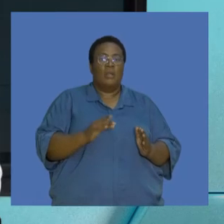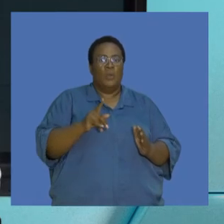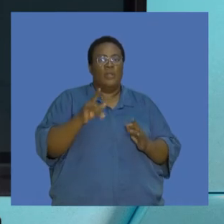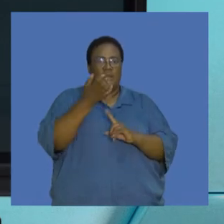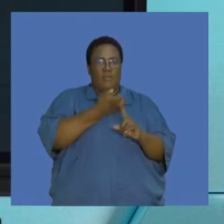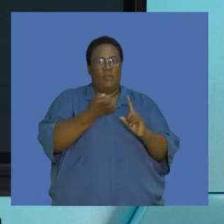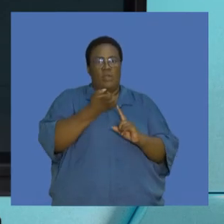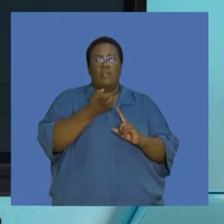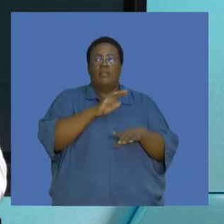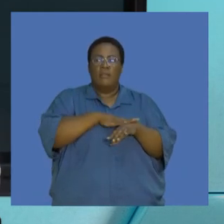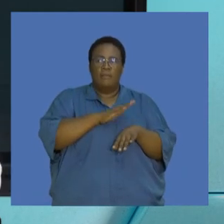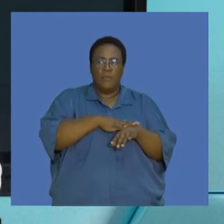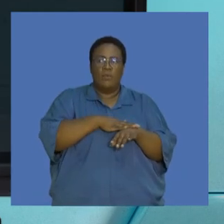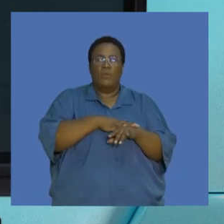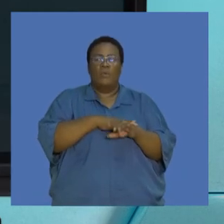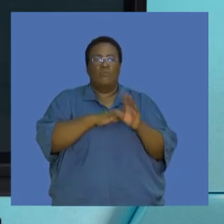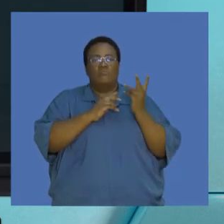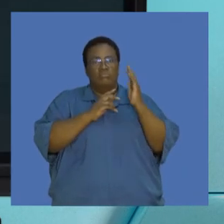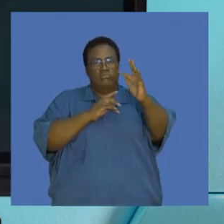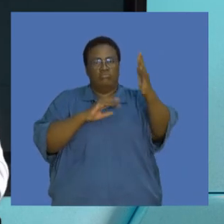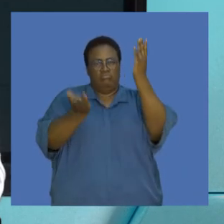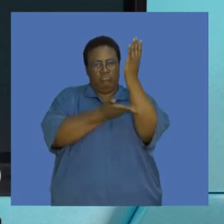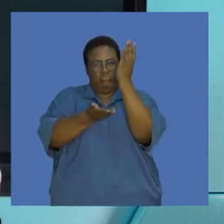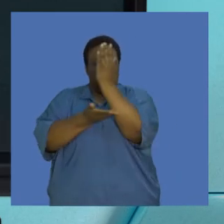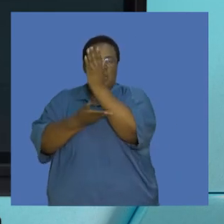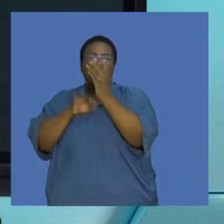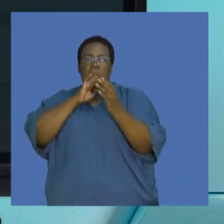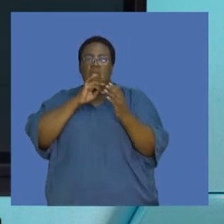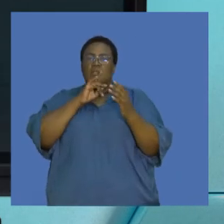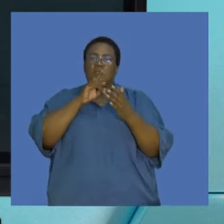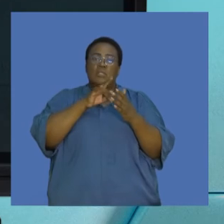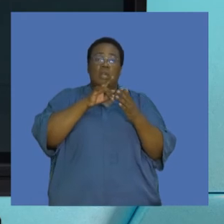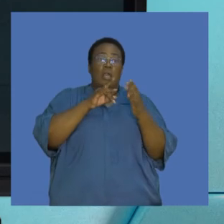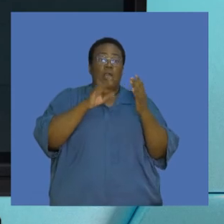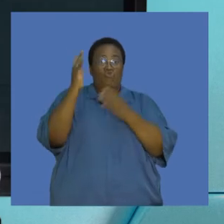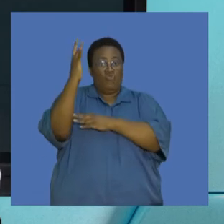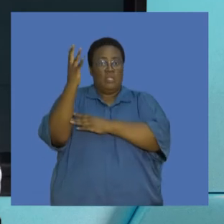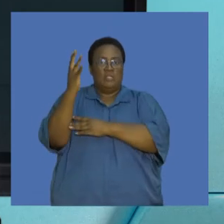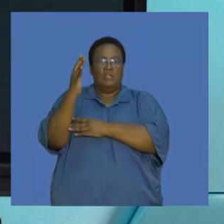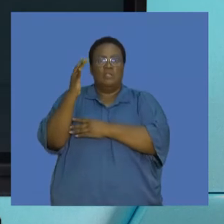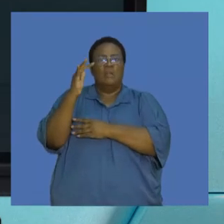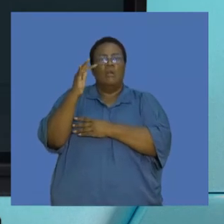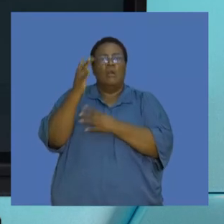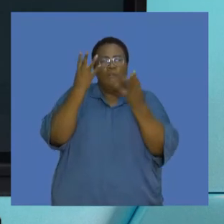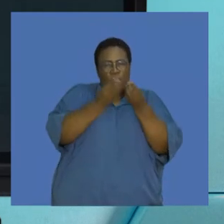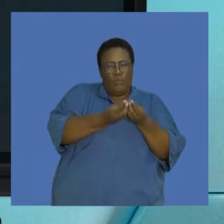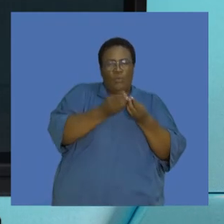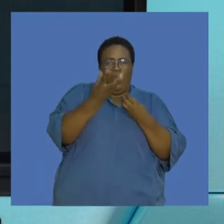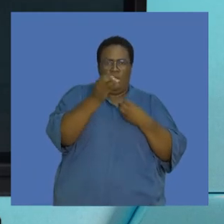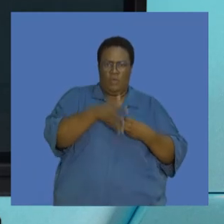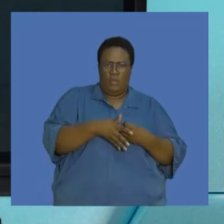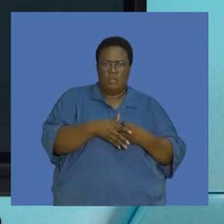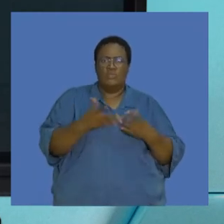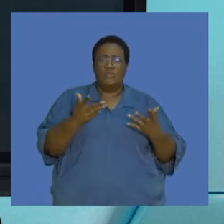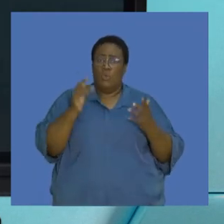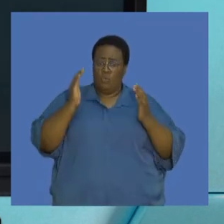on the environment. So the more forests that we remove, there's less trees available. It means we don't have our carbon sinks that remove the carbon dioxide from